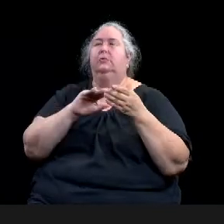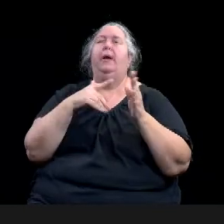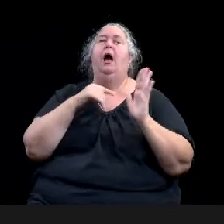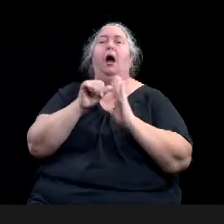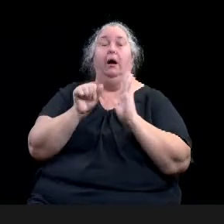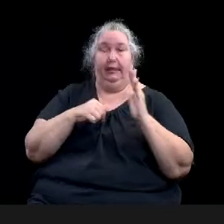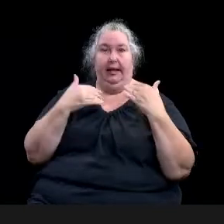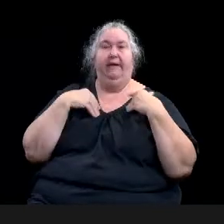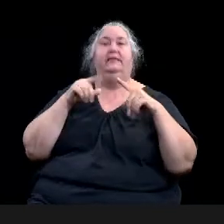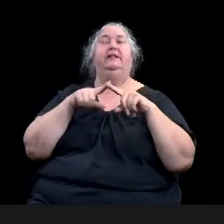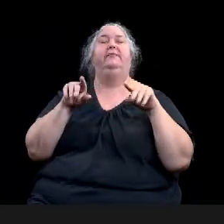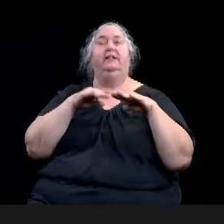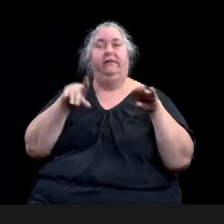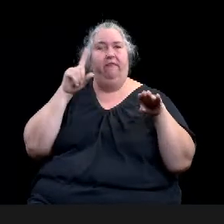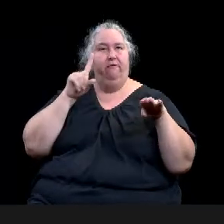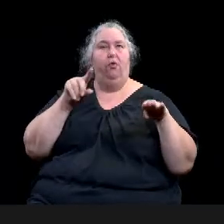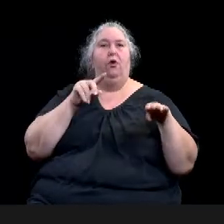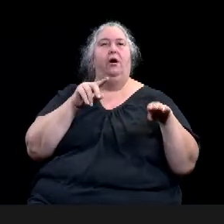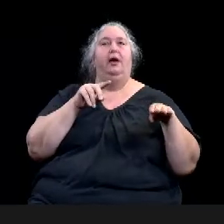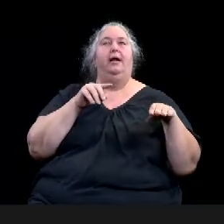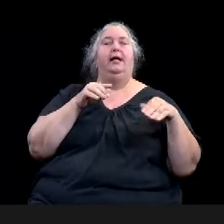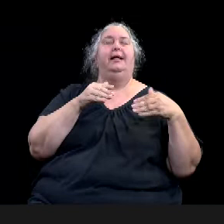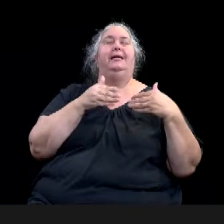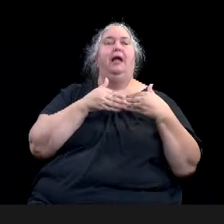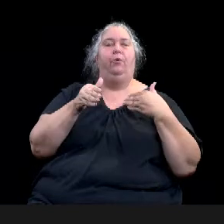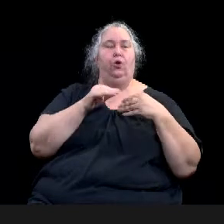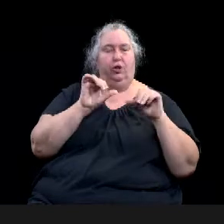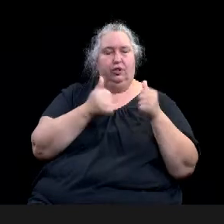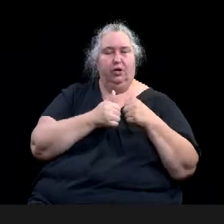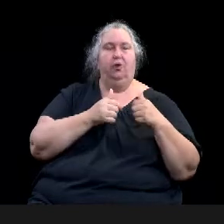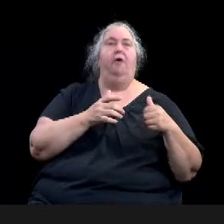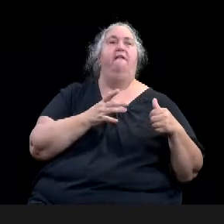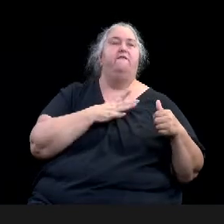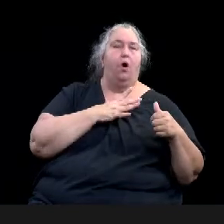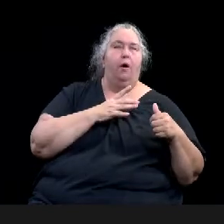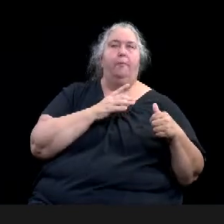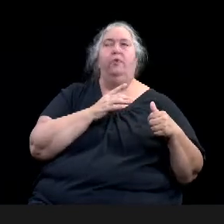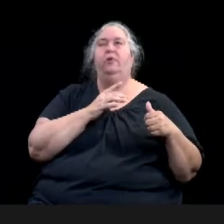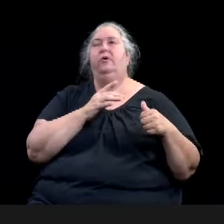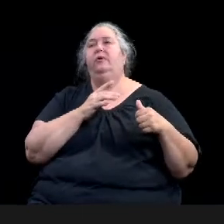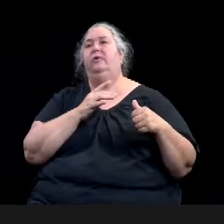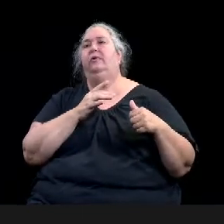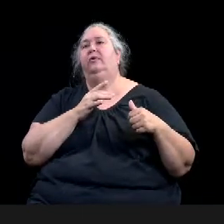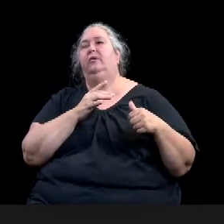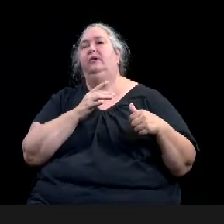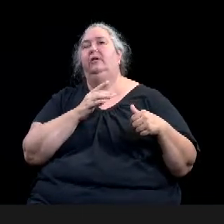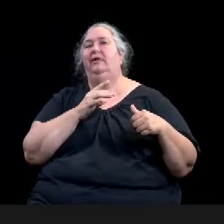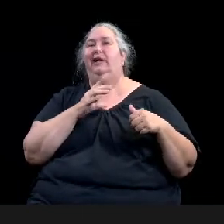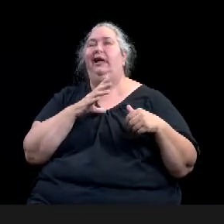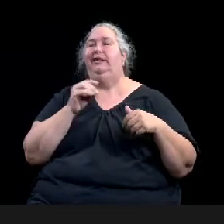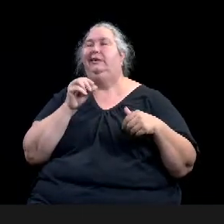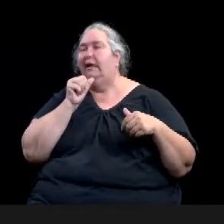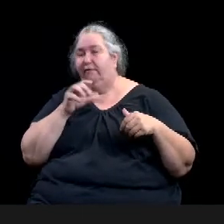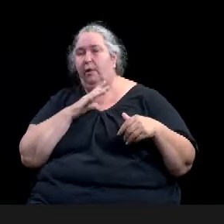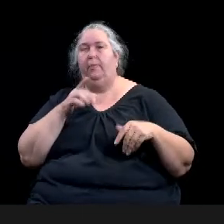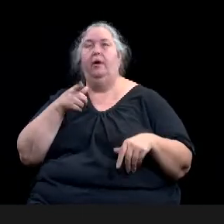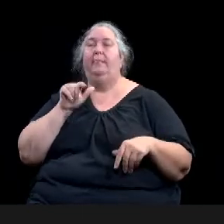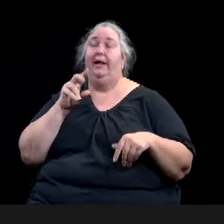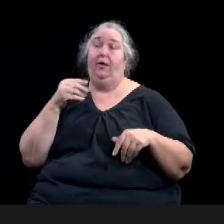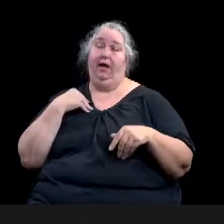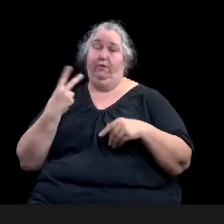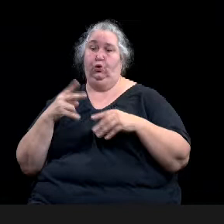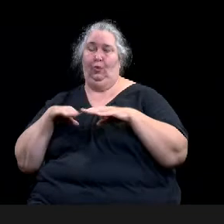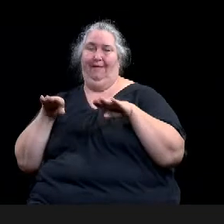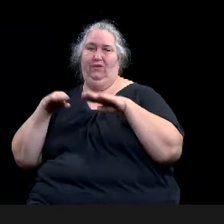Plano has a kind of a two-level beautification grant, a small and large piece, and they also created a